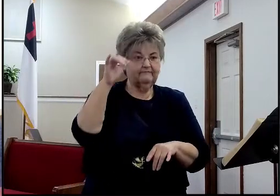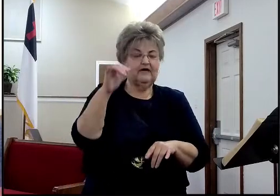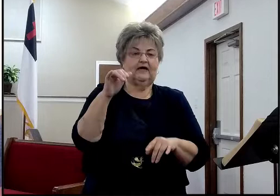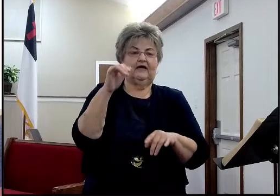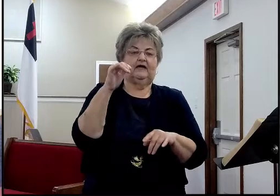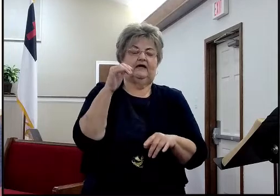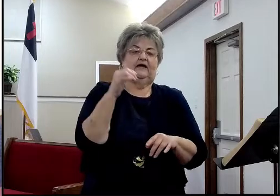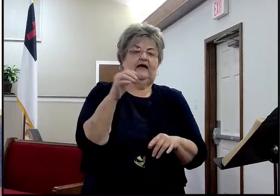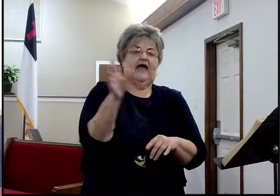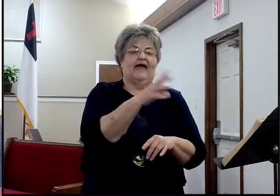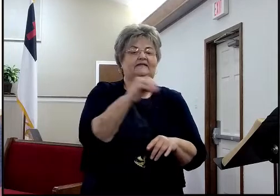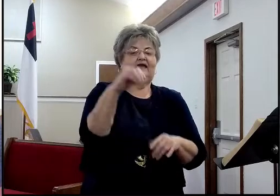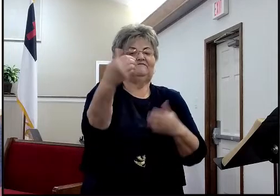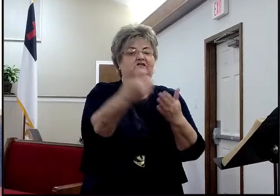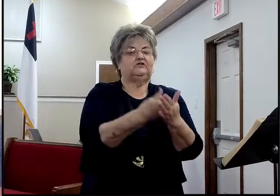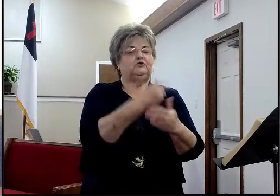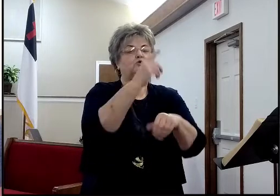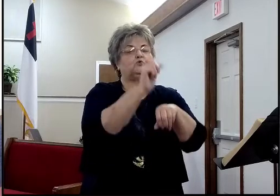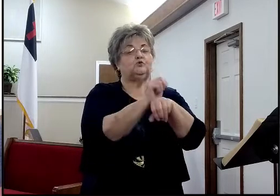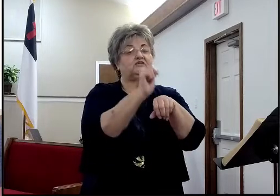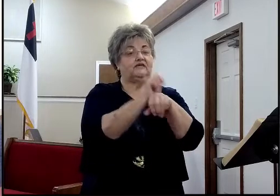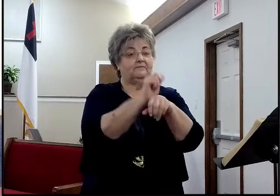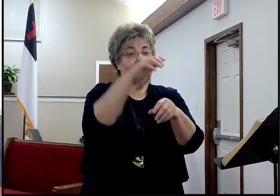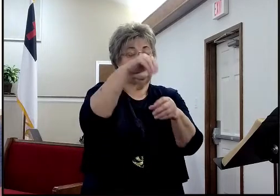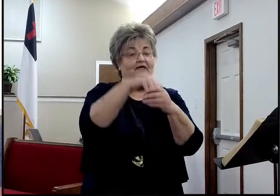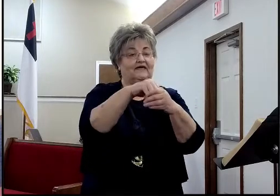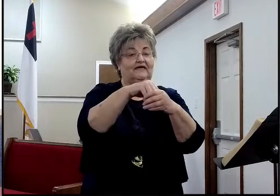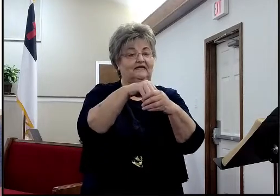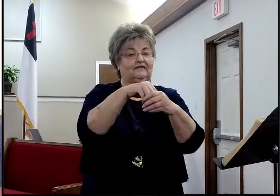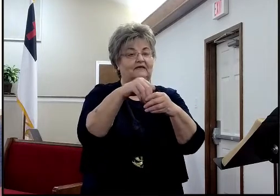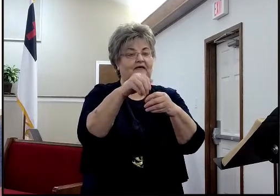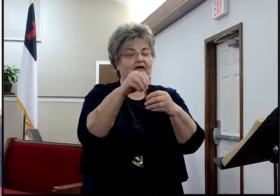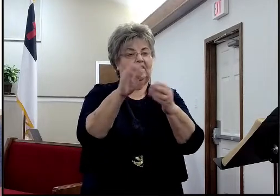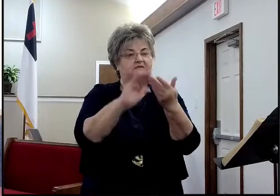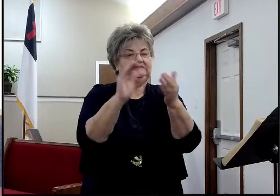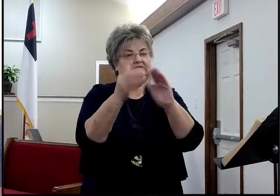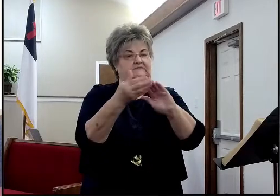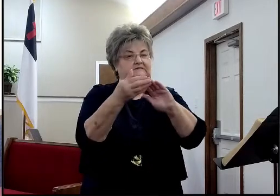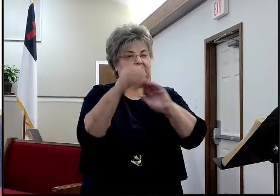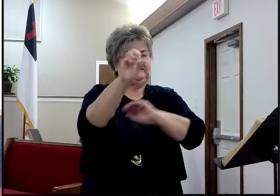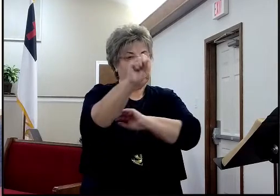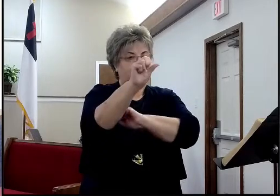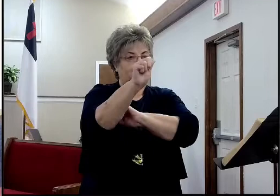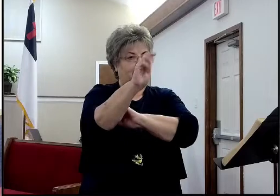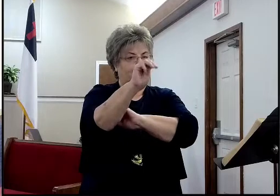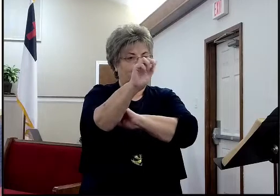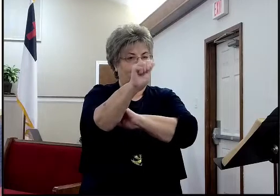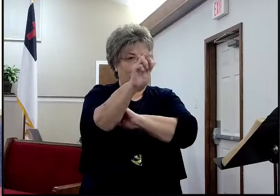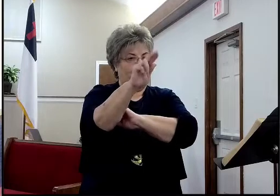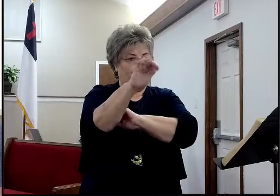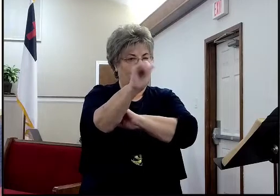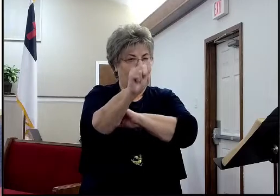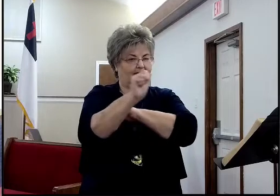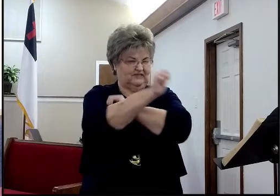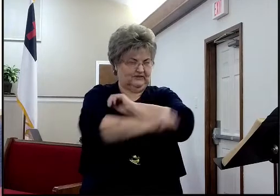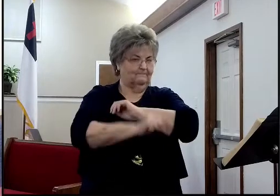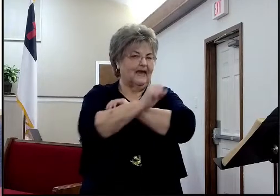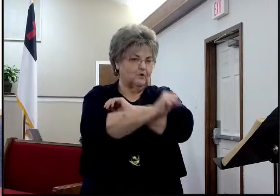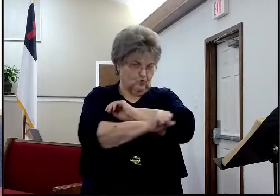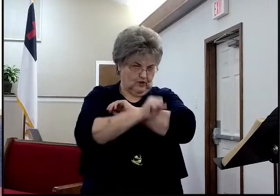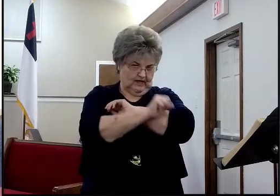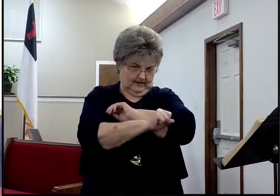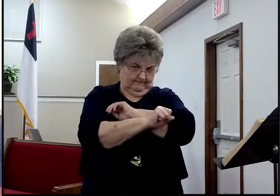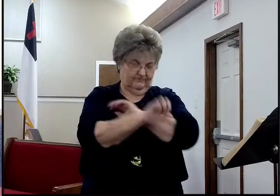a new temple, if you will, was erected in Samaria, and they began to worship, because the, the new king of Israel, did not want,